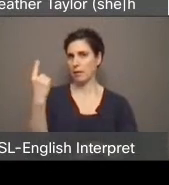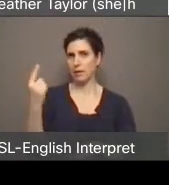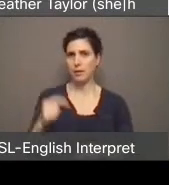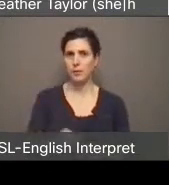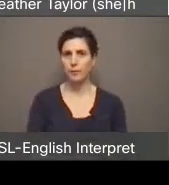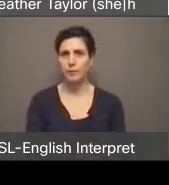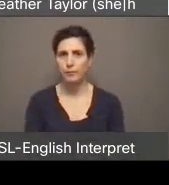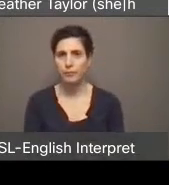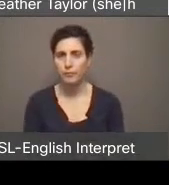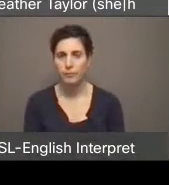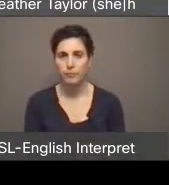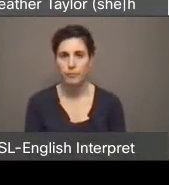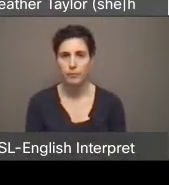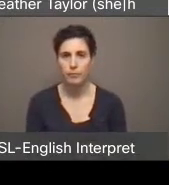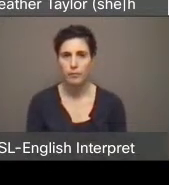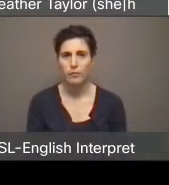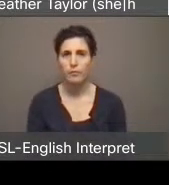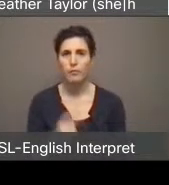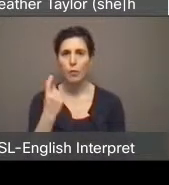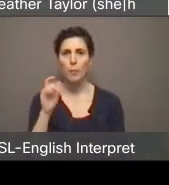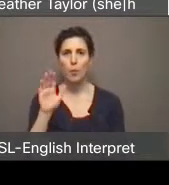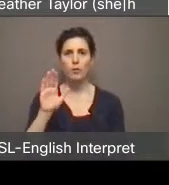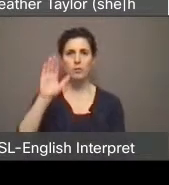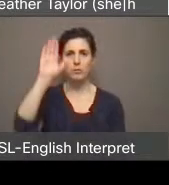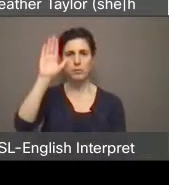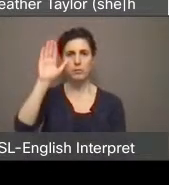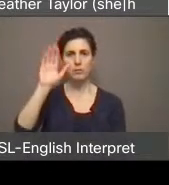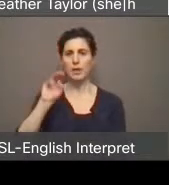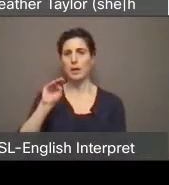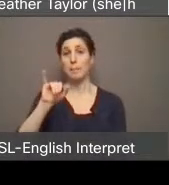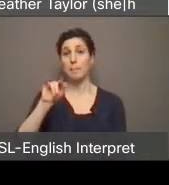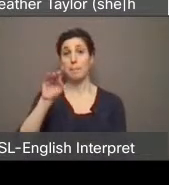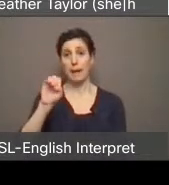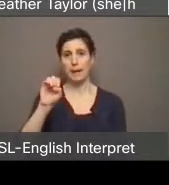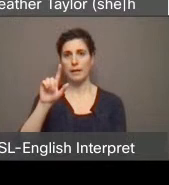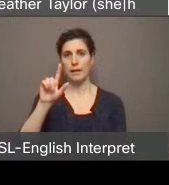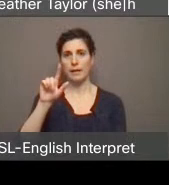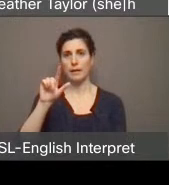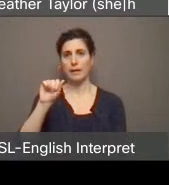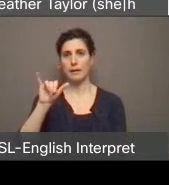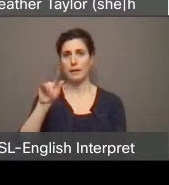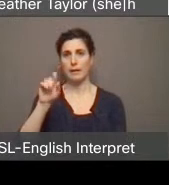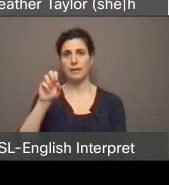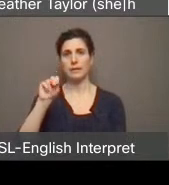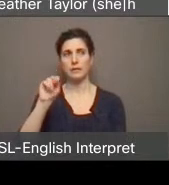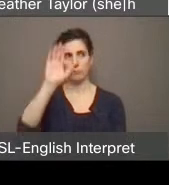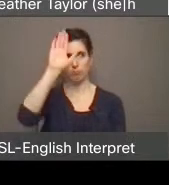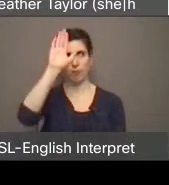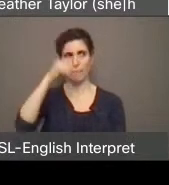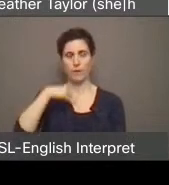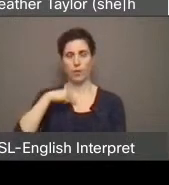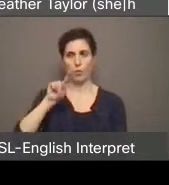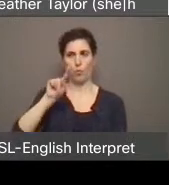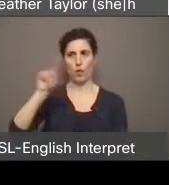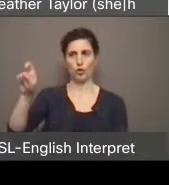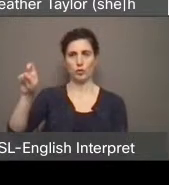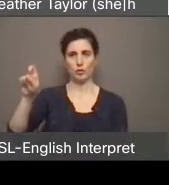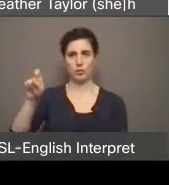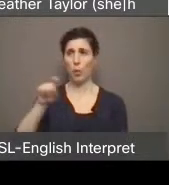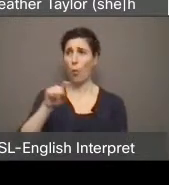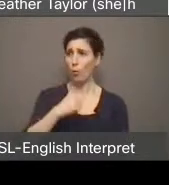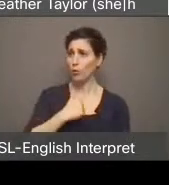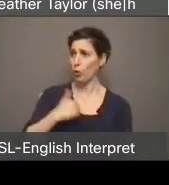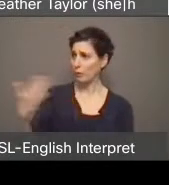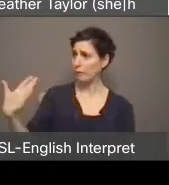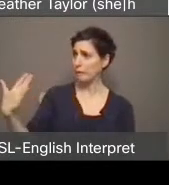could, I've got a, I've got a couple. Oh, I'm sorry. Council, I didn't see you. You are my other screen. Okay. I'm sorry. I popped off to the of the watch. No worries. Okay. Mike,